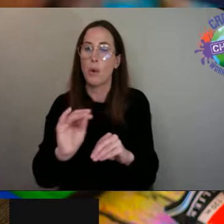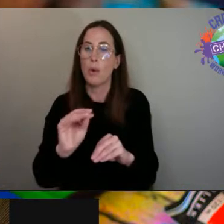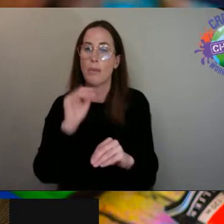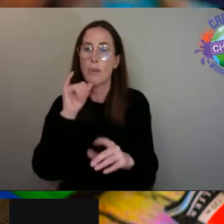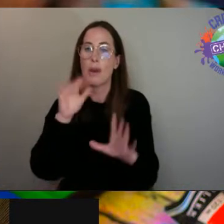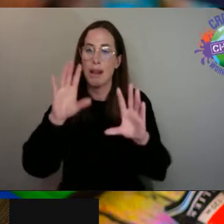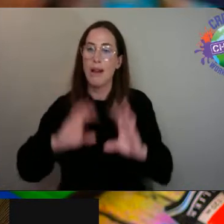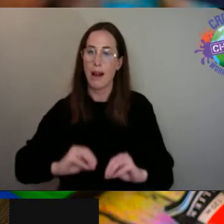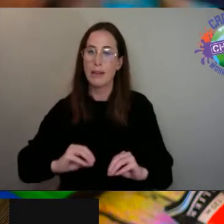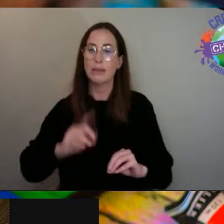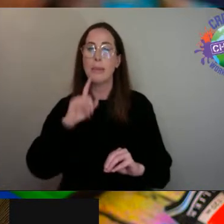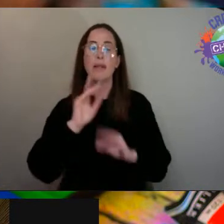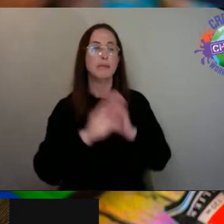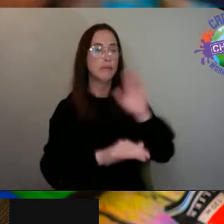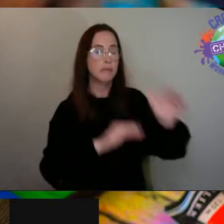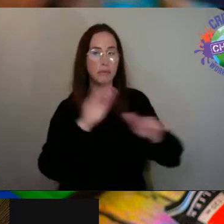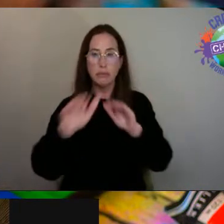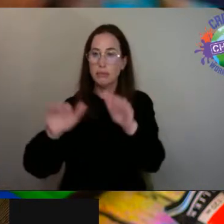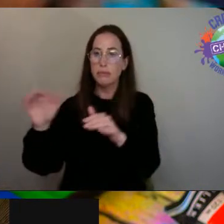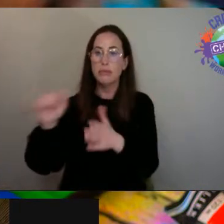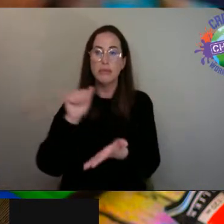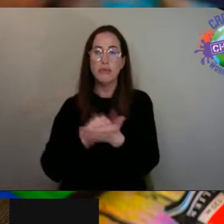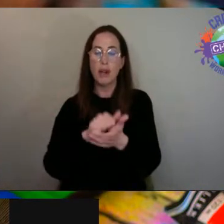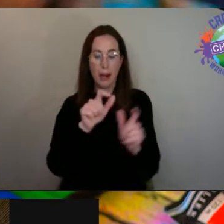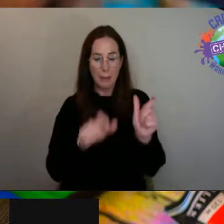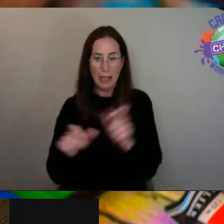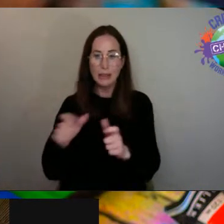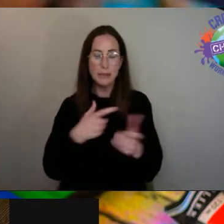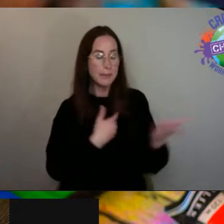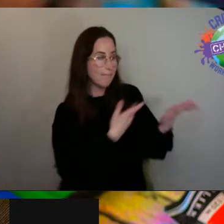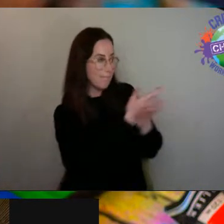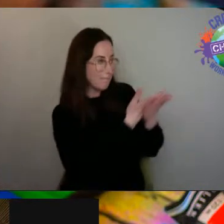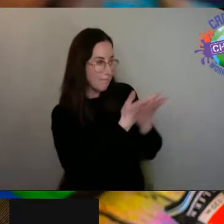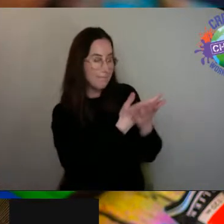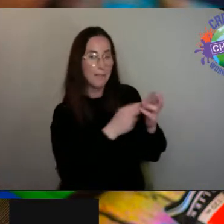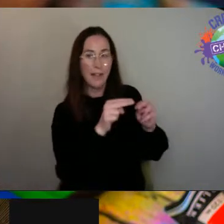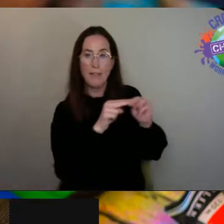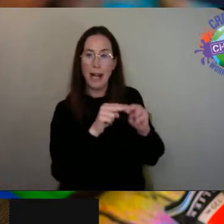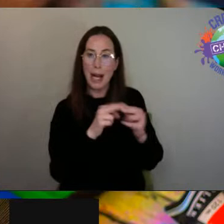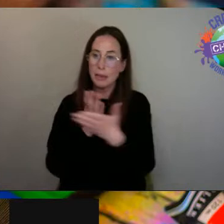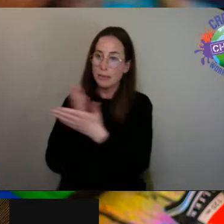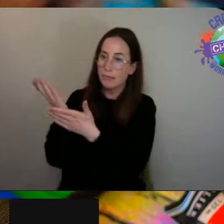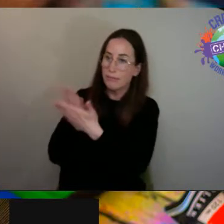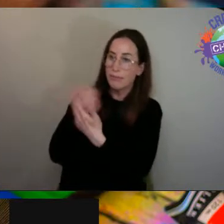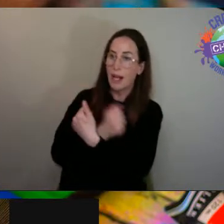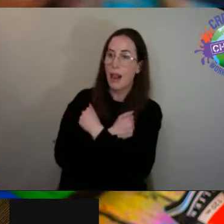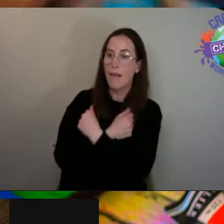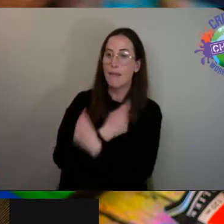reach out to the right people and, you know, speak to your family and your friends and your loved ones for support.